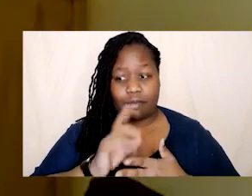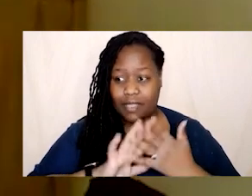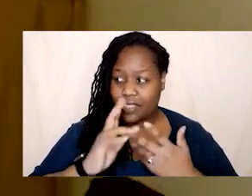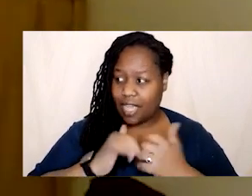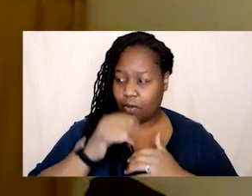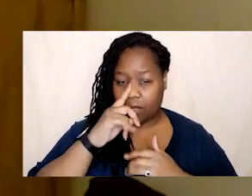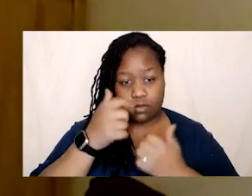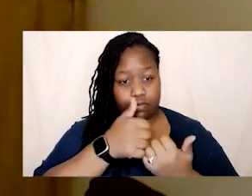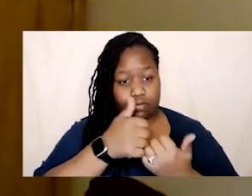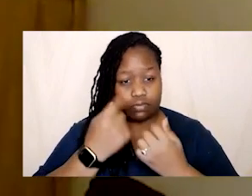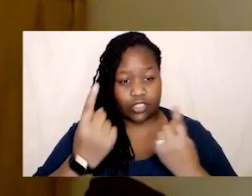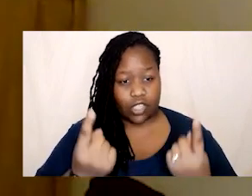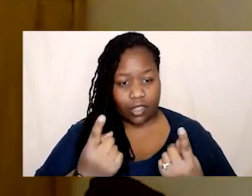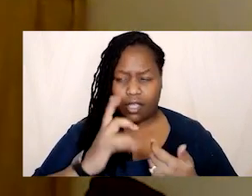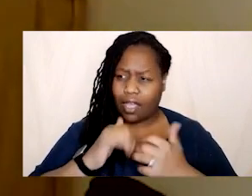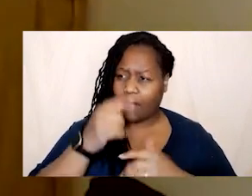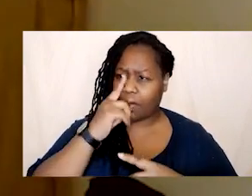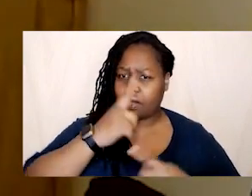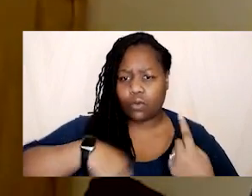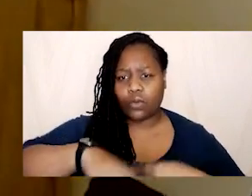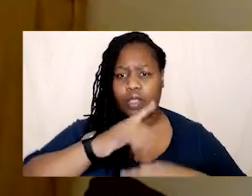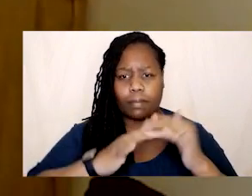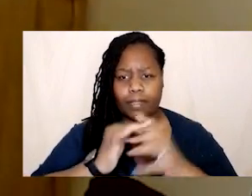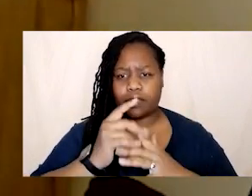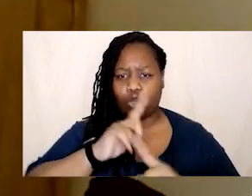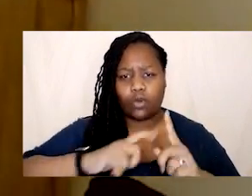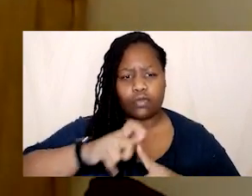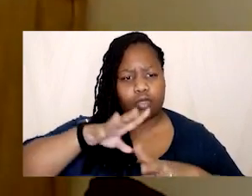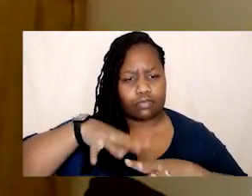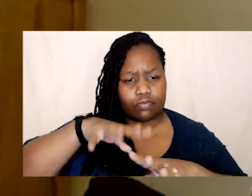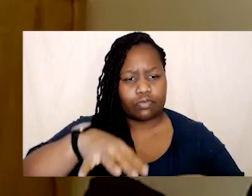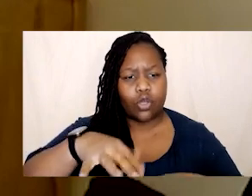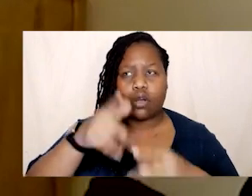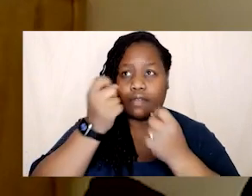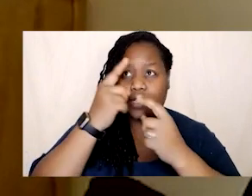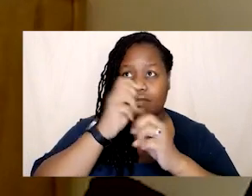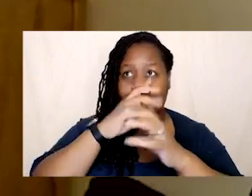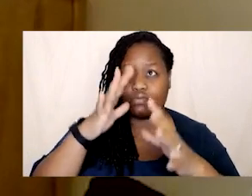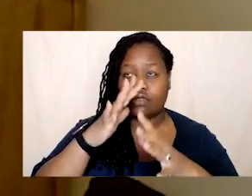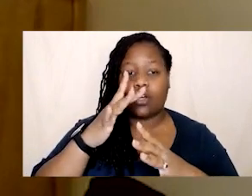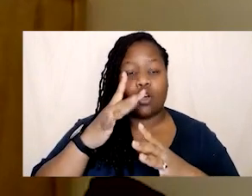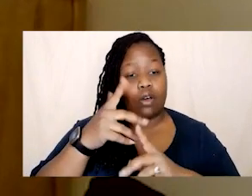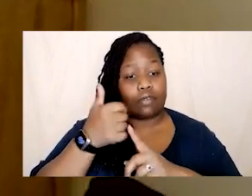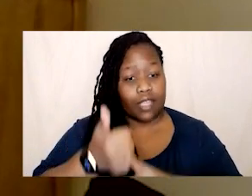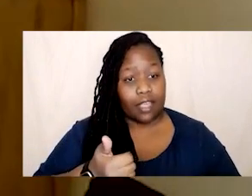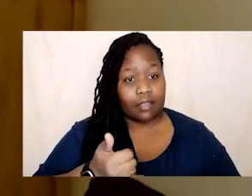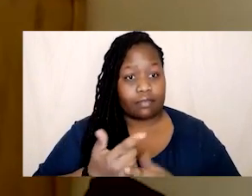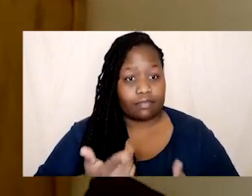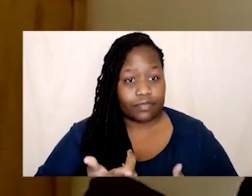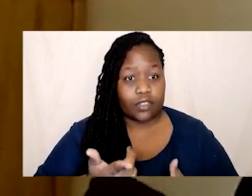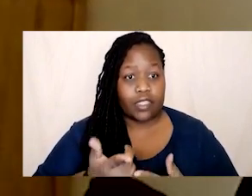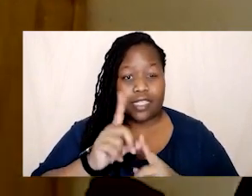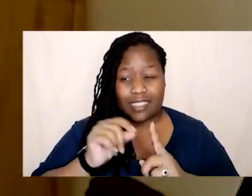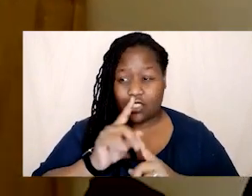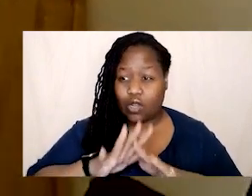other how can we build a movement a community of understanding and unfaltering support in the face of a digital landscape